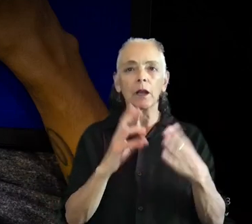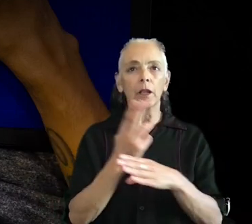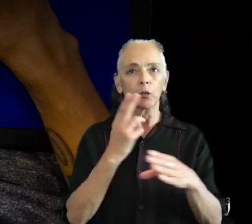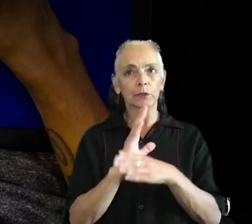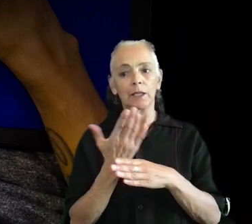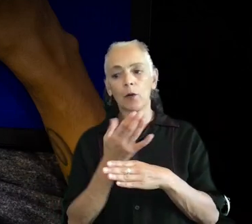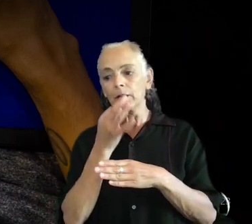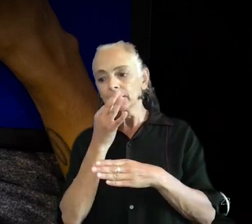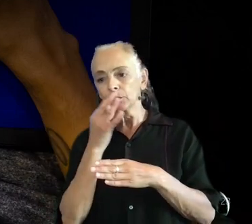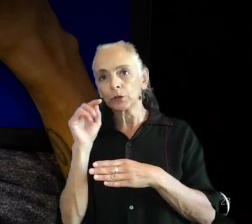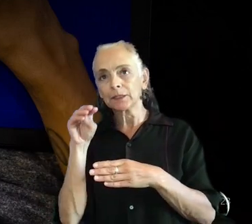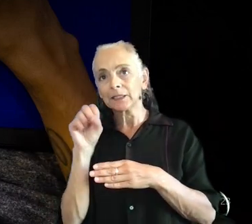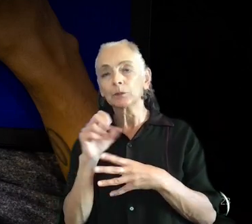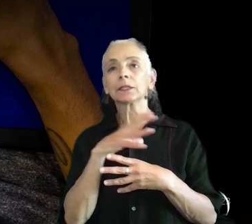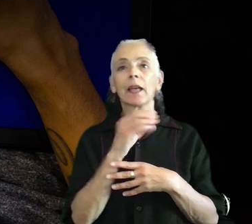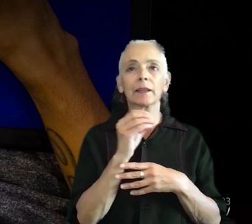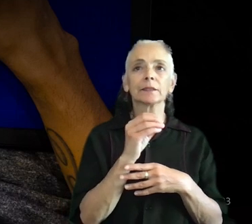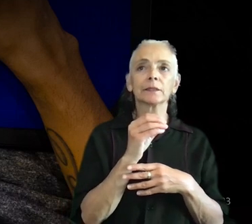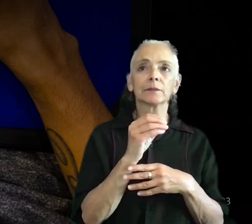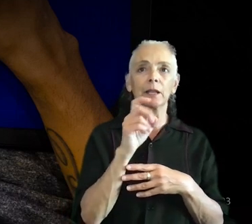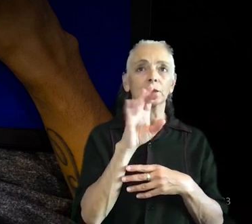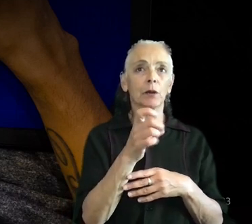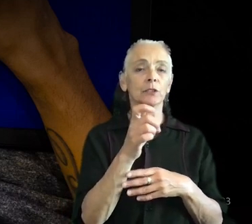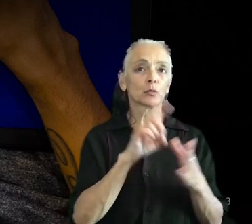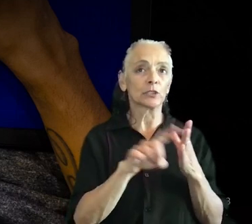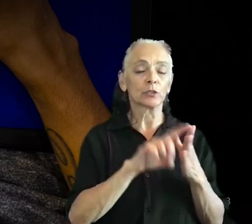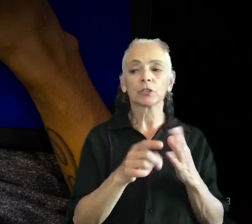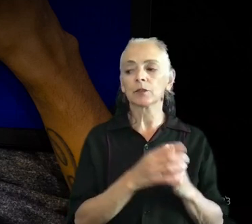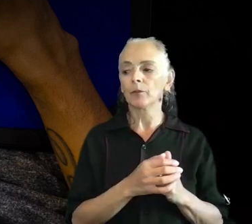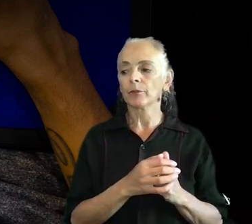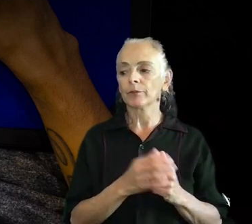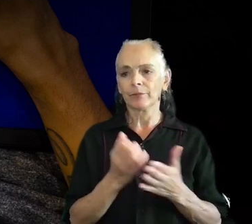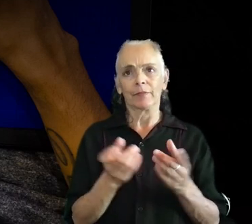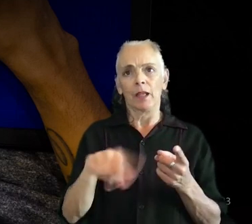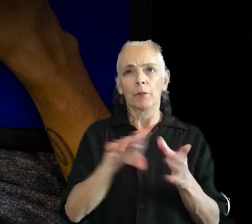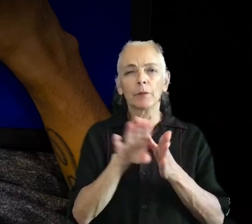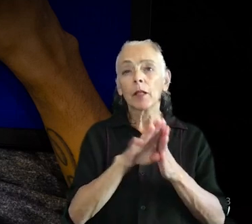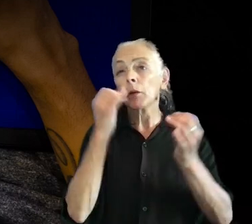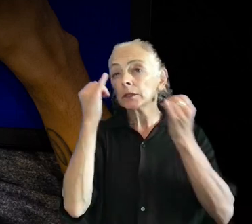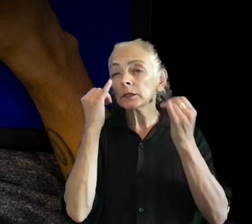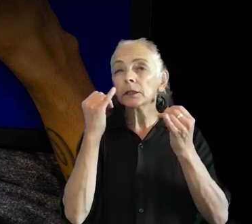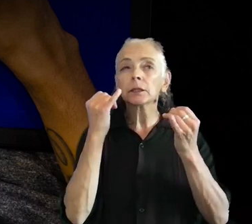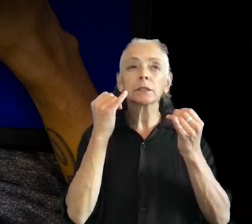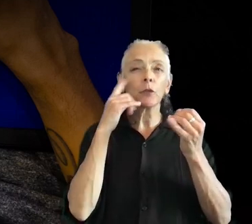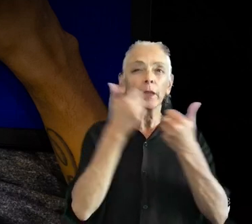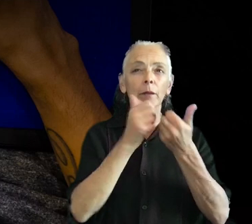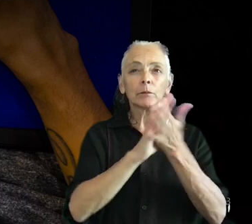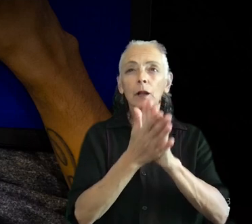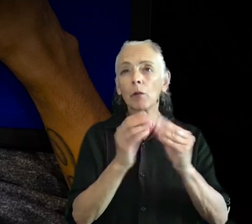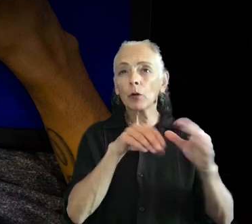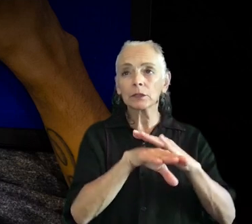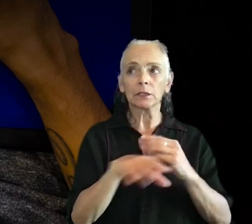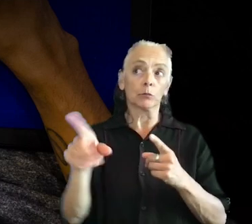research. On the face of it, it's to, you know, help them develop ideas to make their games more accessible so they love this idea.